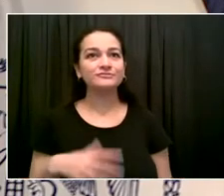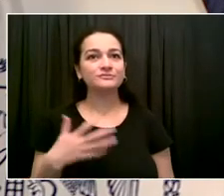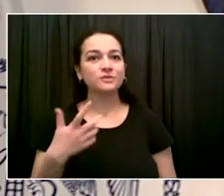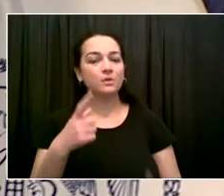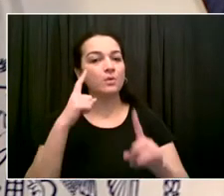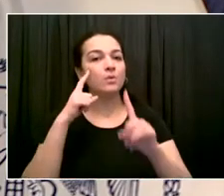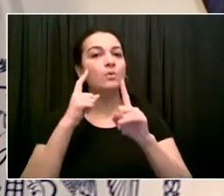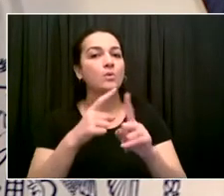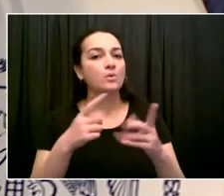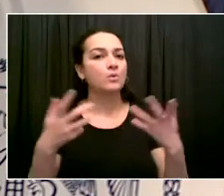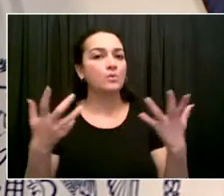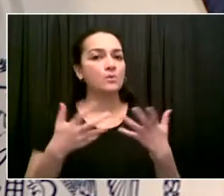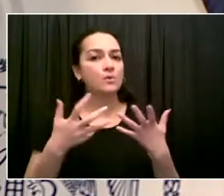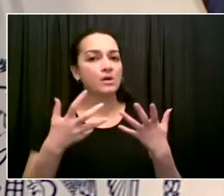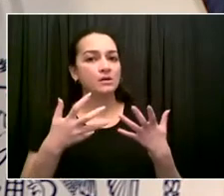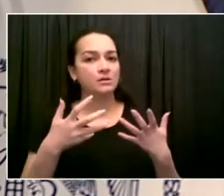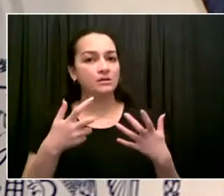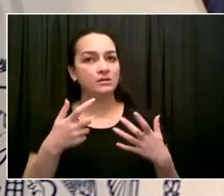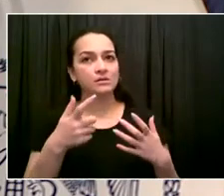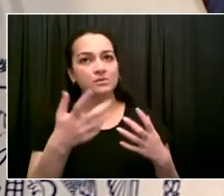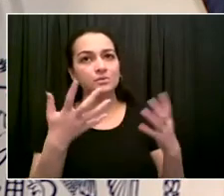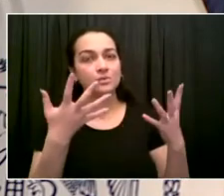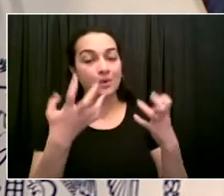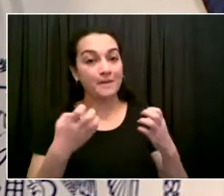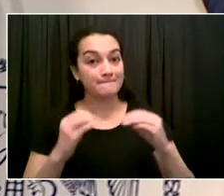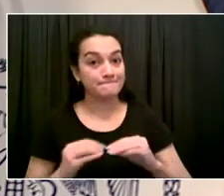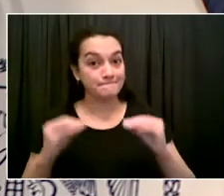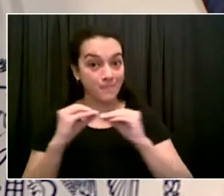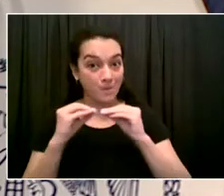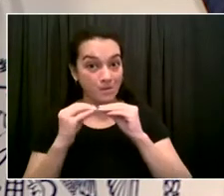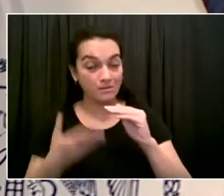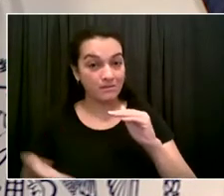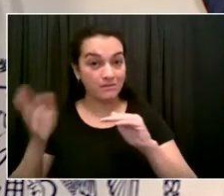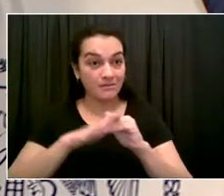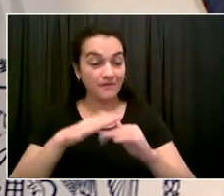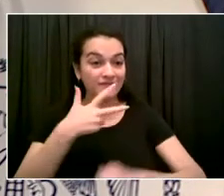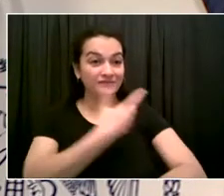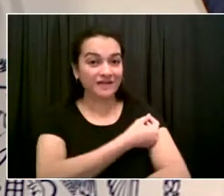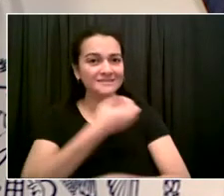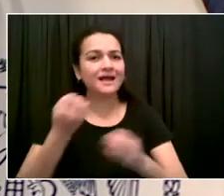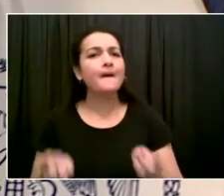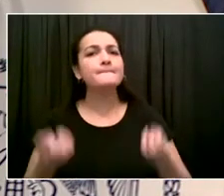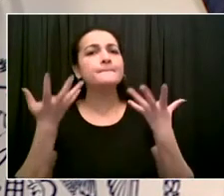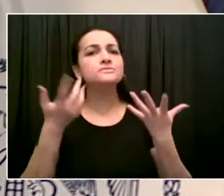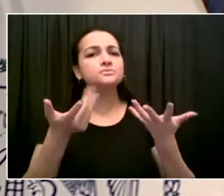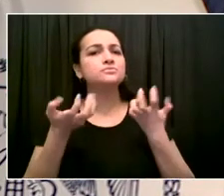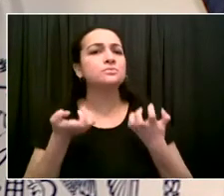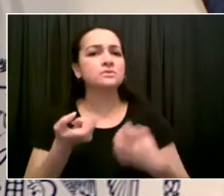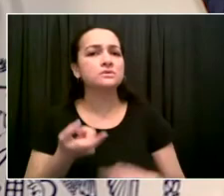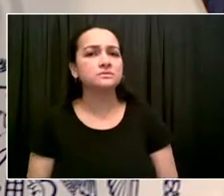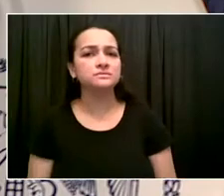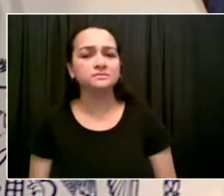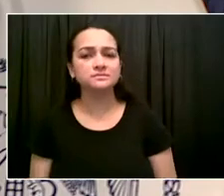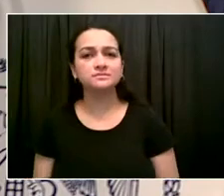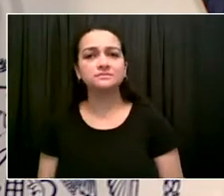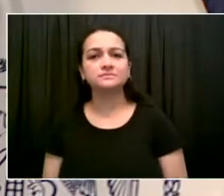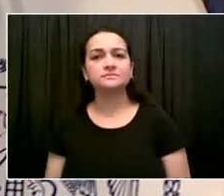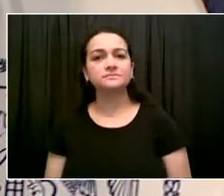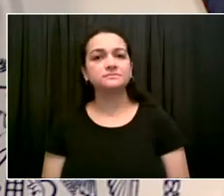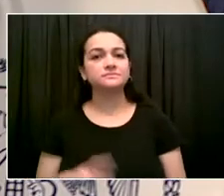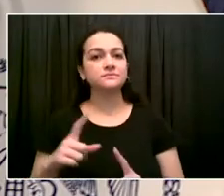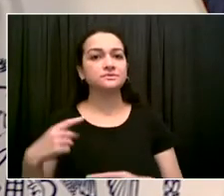daily, weekly basis? And, I mean, how many people have taken advantage of that so far since you announced it?